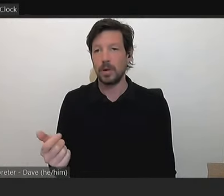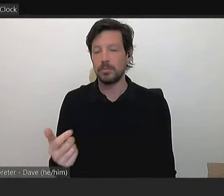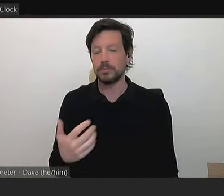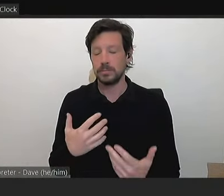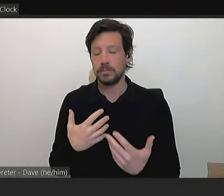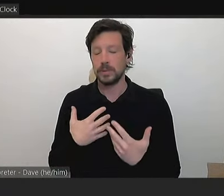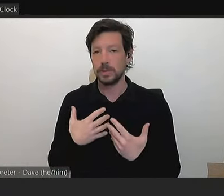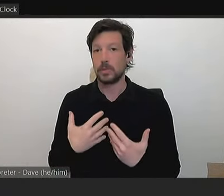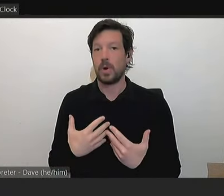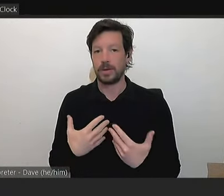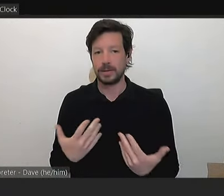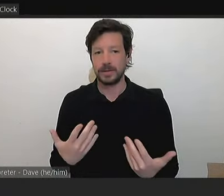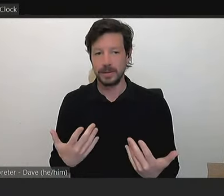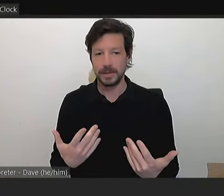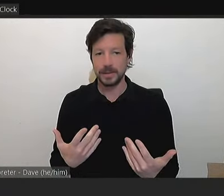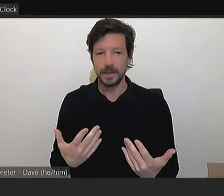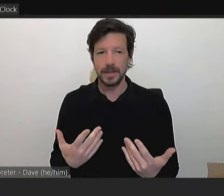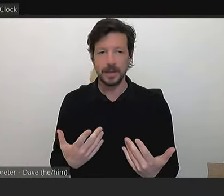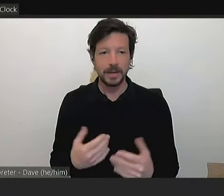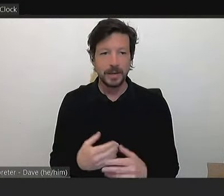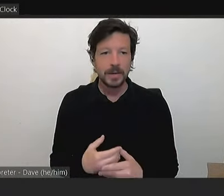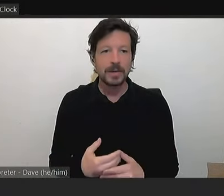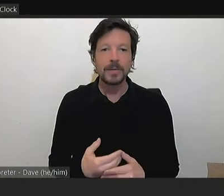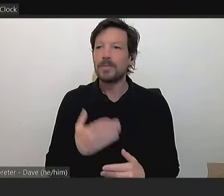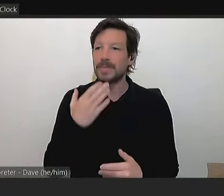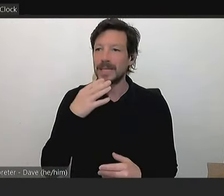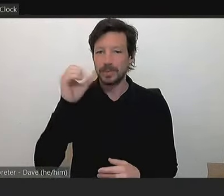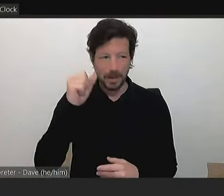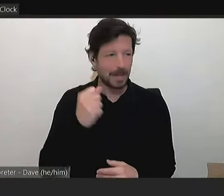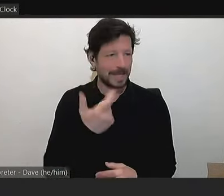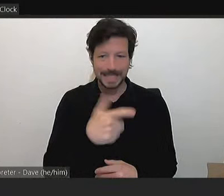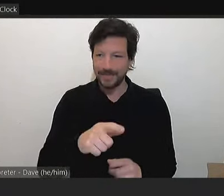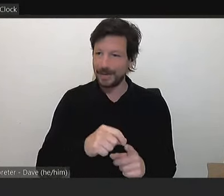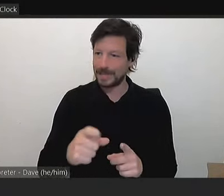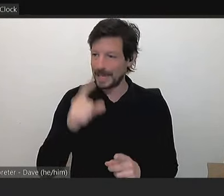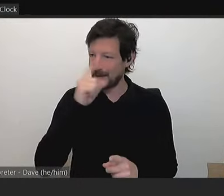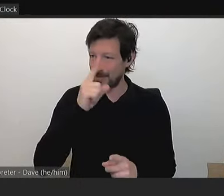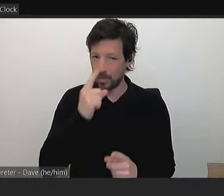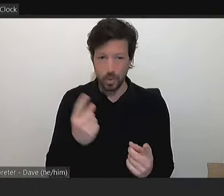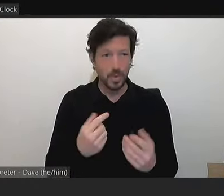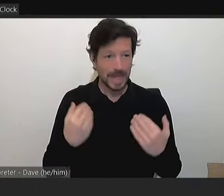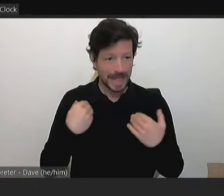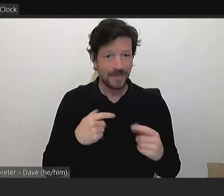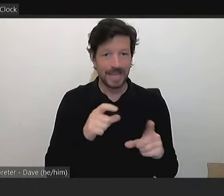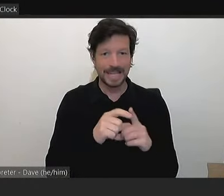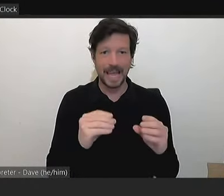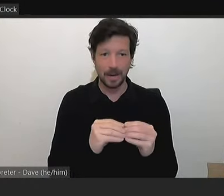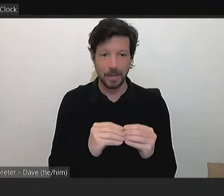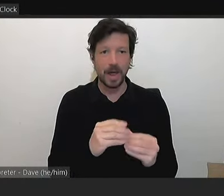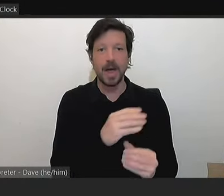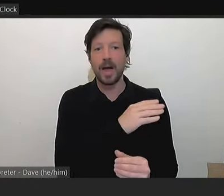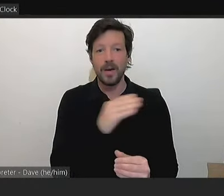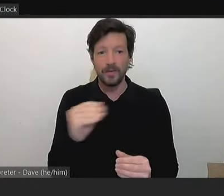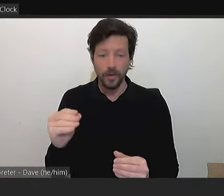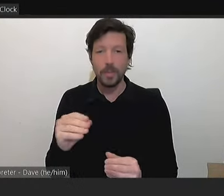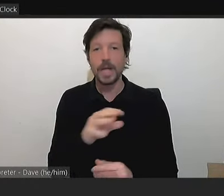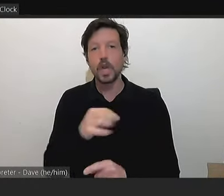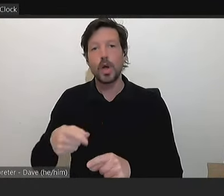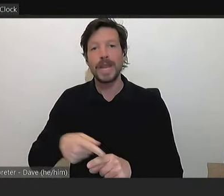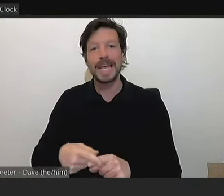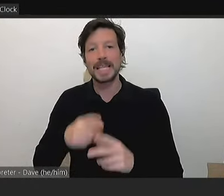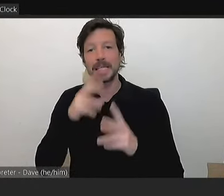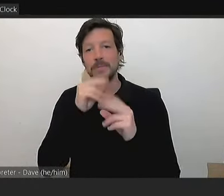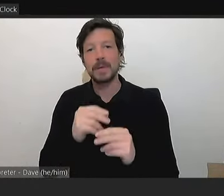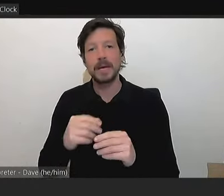councillors of the stats of this city. Nearly 70% of the people that live in this city are from a non-only speaking background. More than